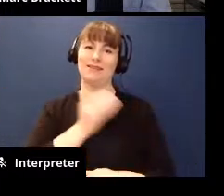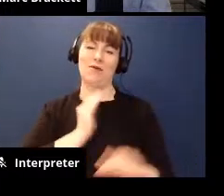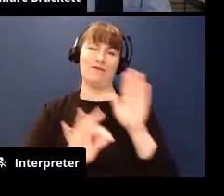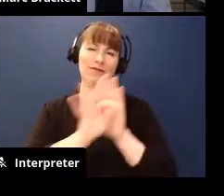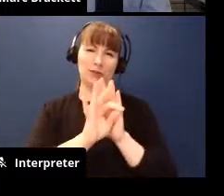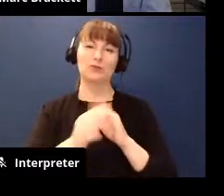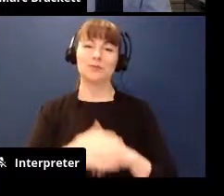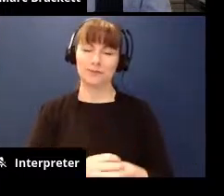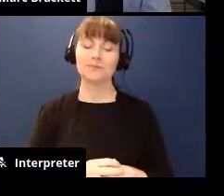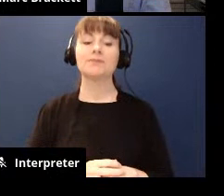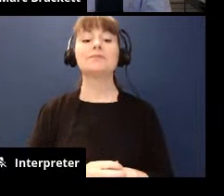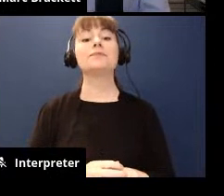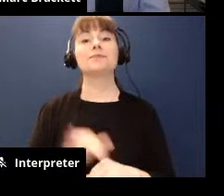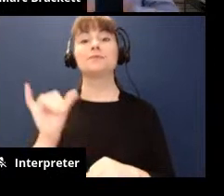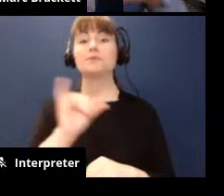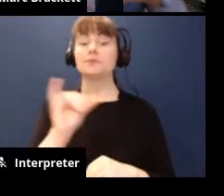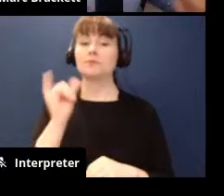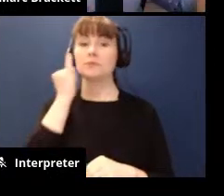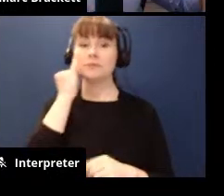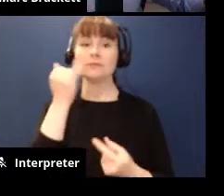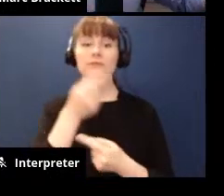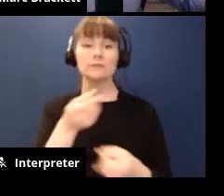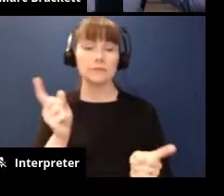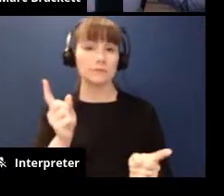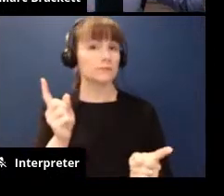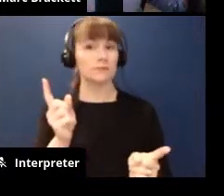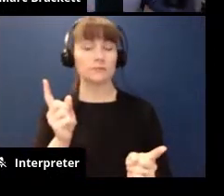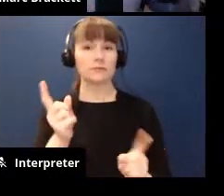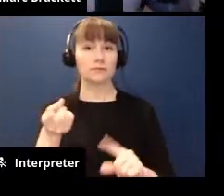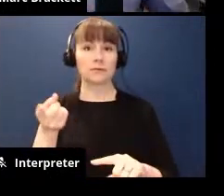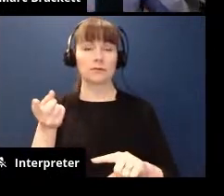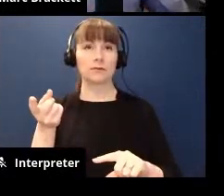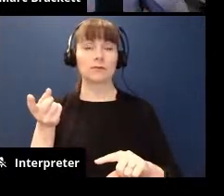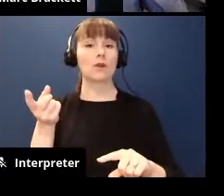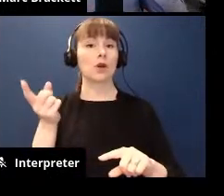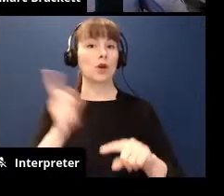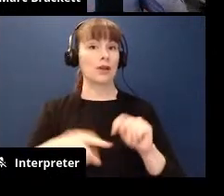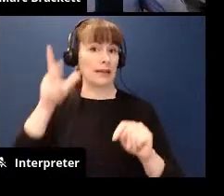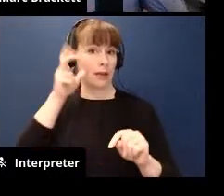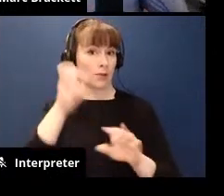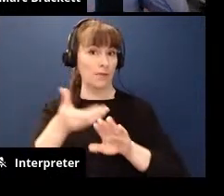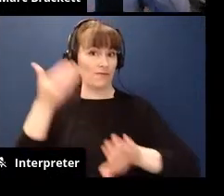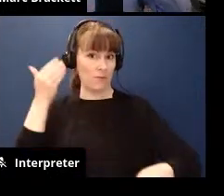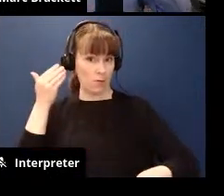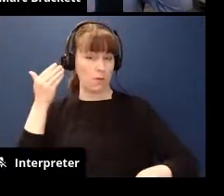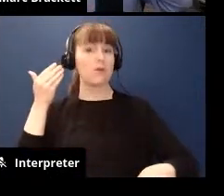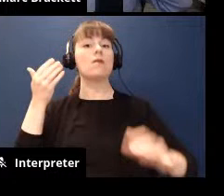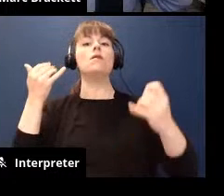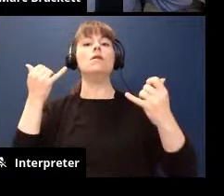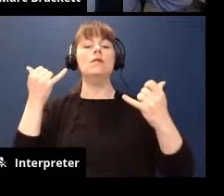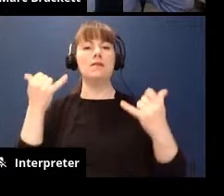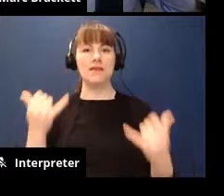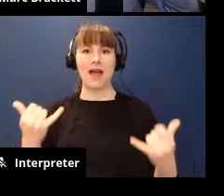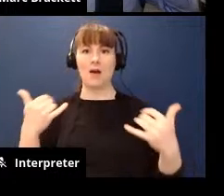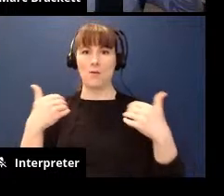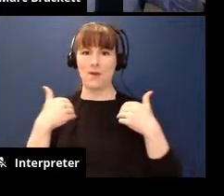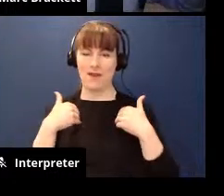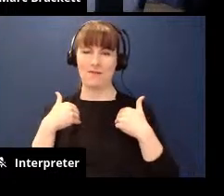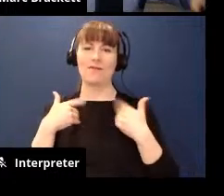additionally for those of you who weren't able to hear me before we have our incredible